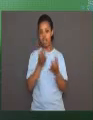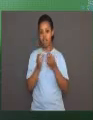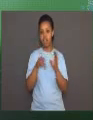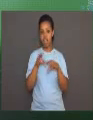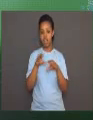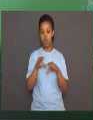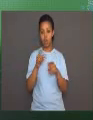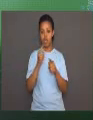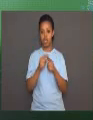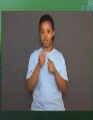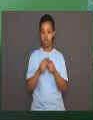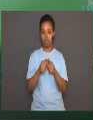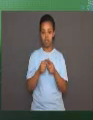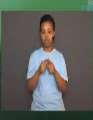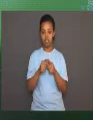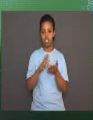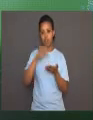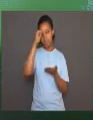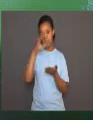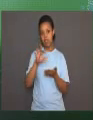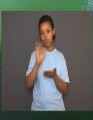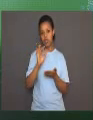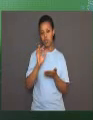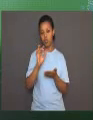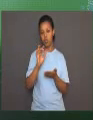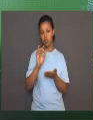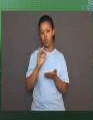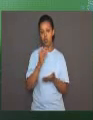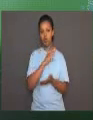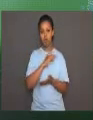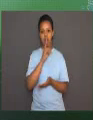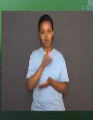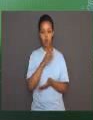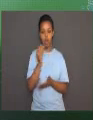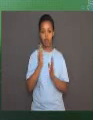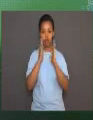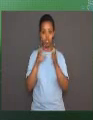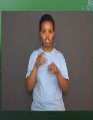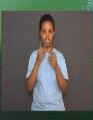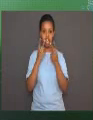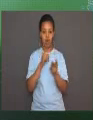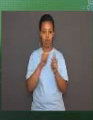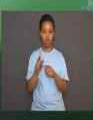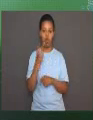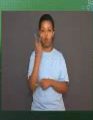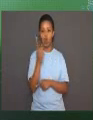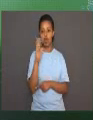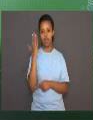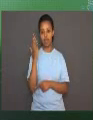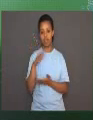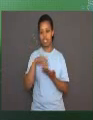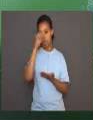the term learned behavior. And we looked at two types of learned